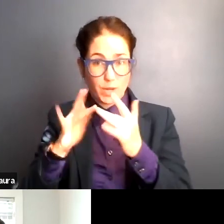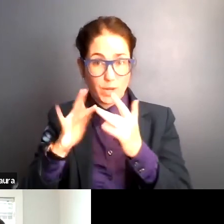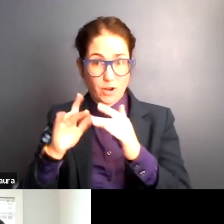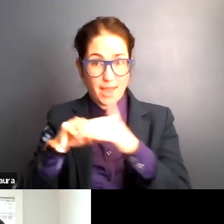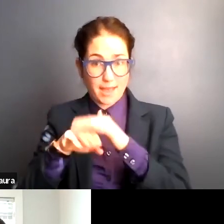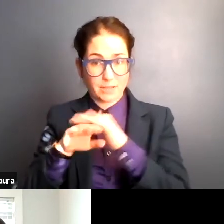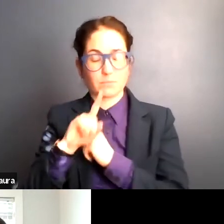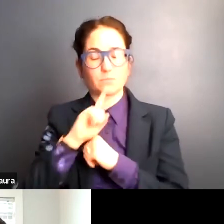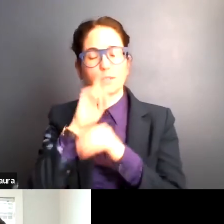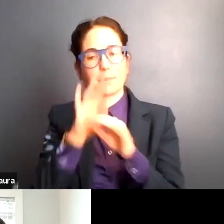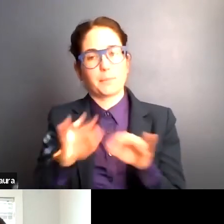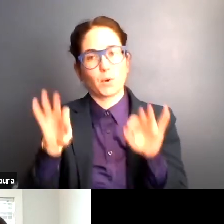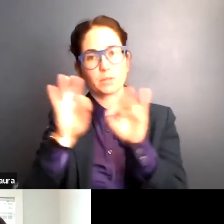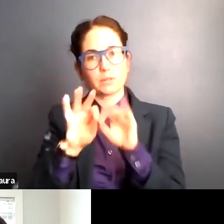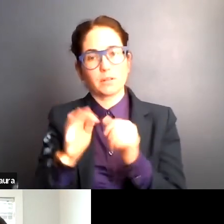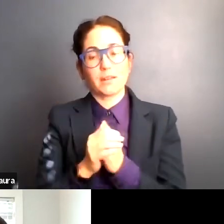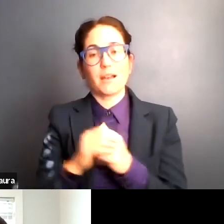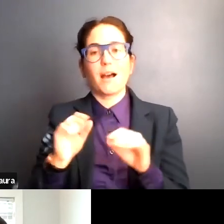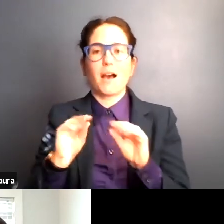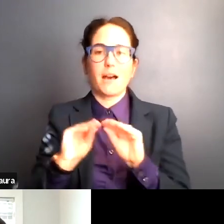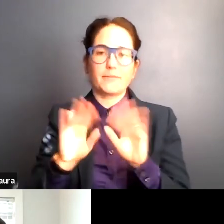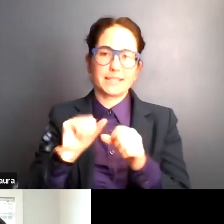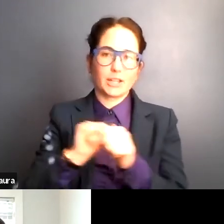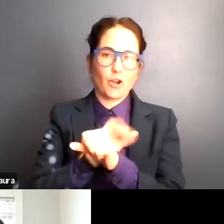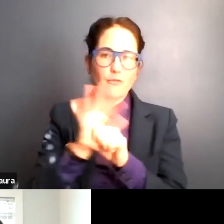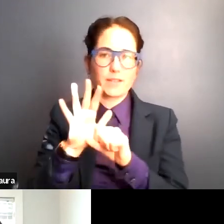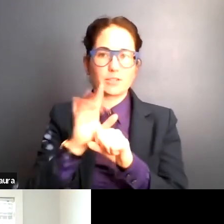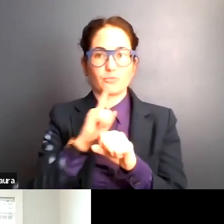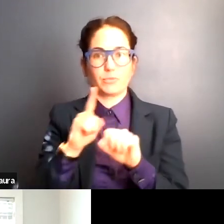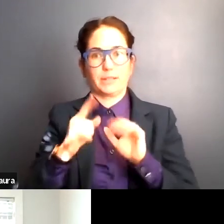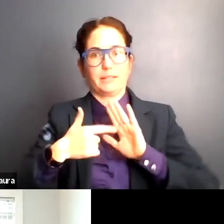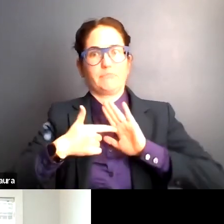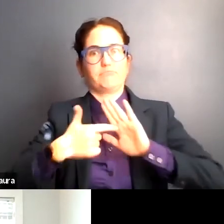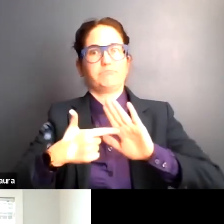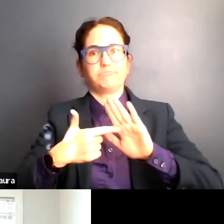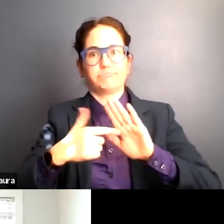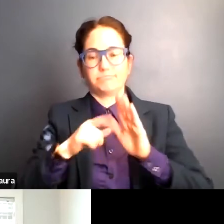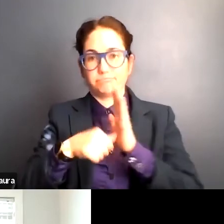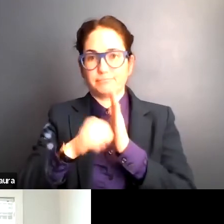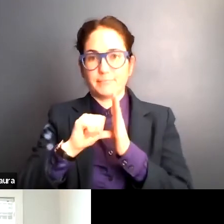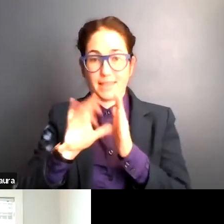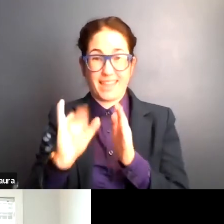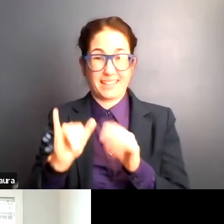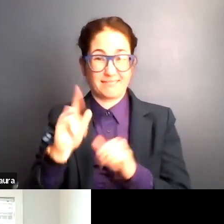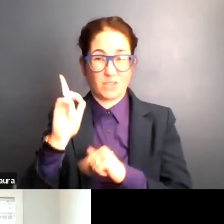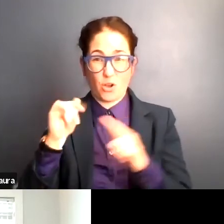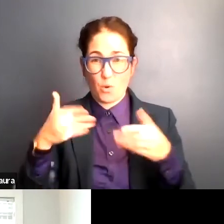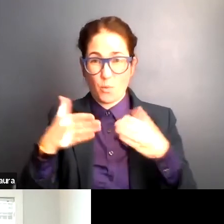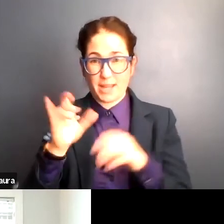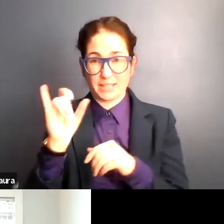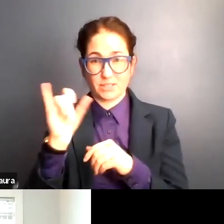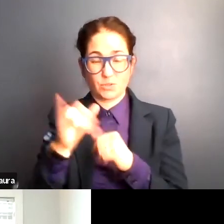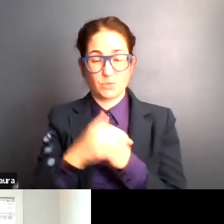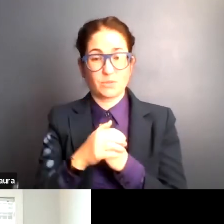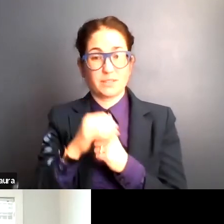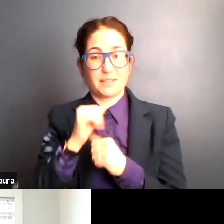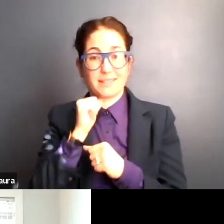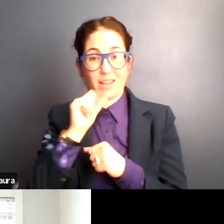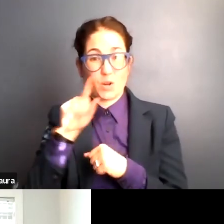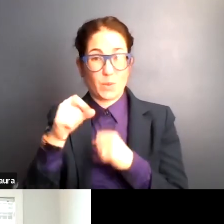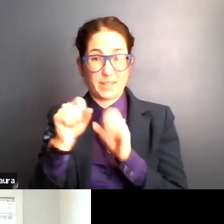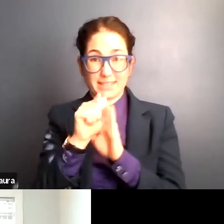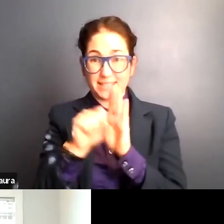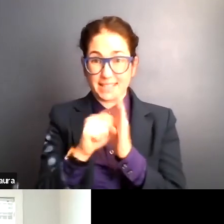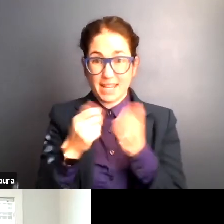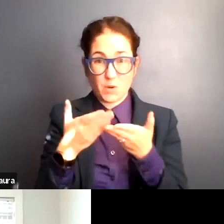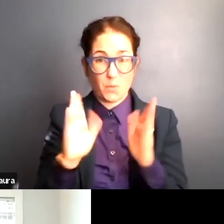Um, COVID has obviously amplified that, um, in all ways too. Um, not even a state like California has